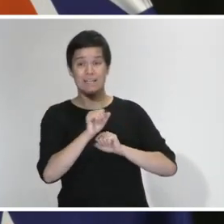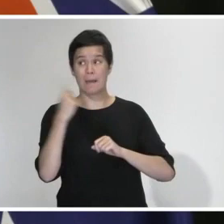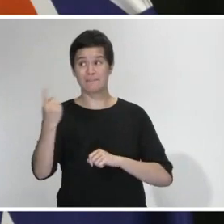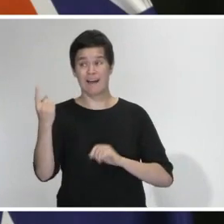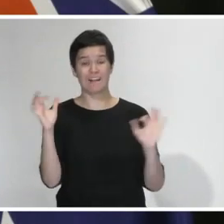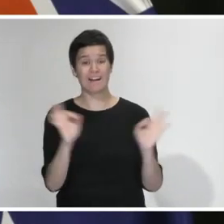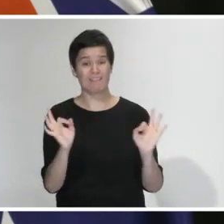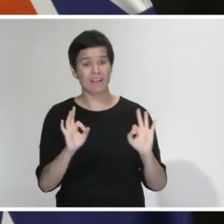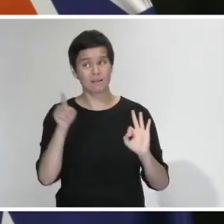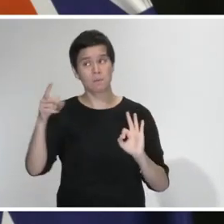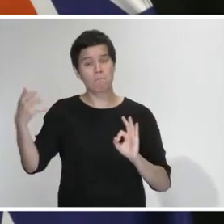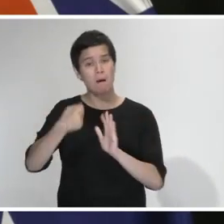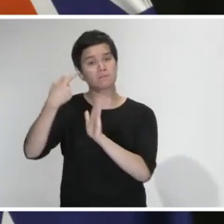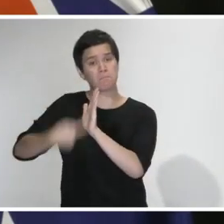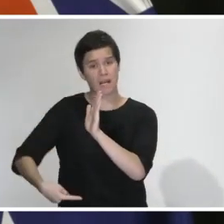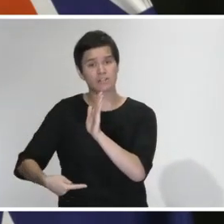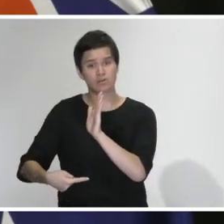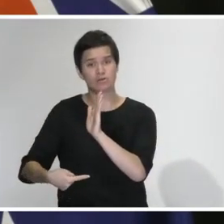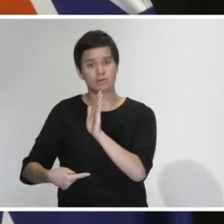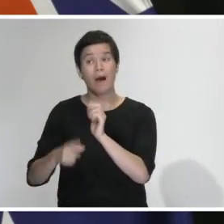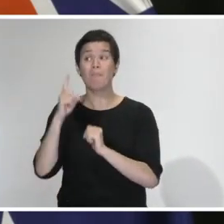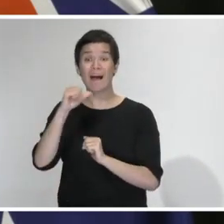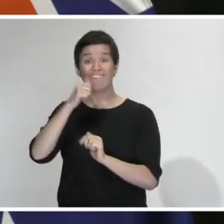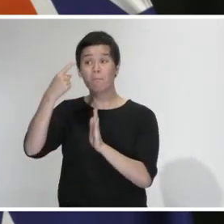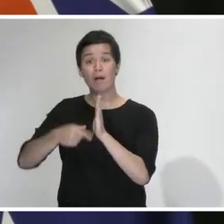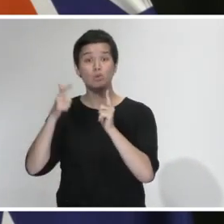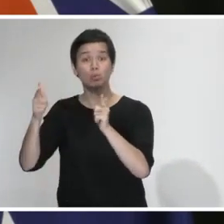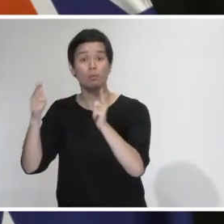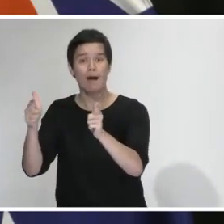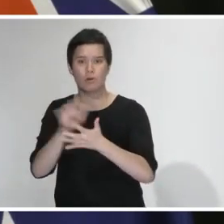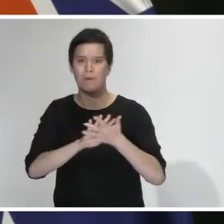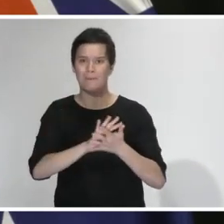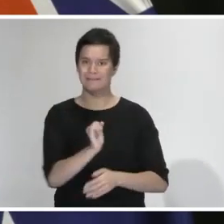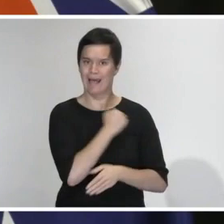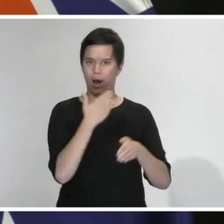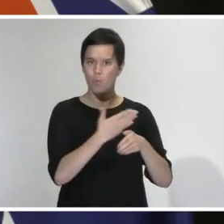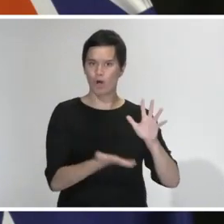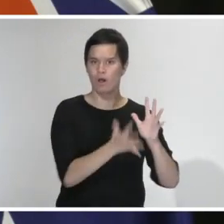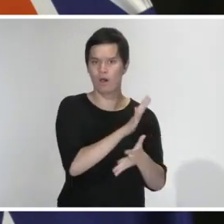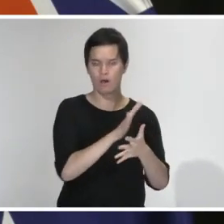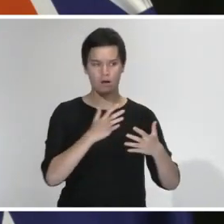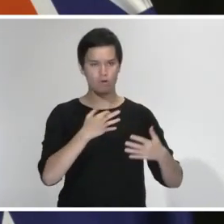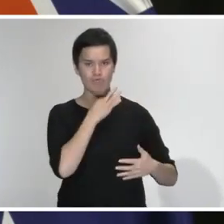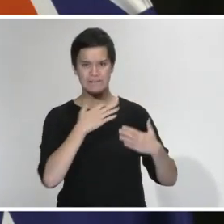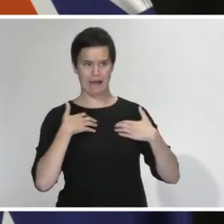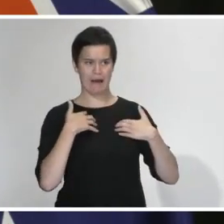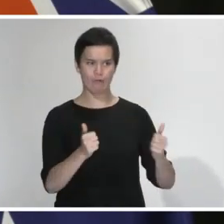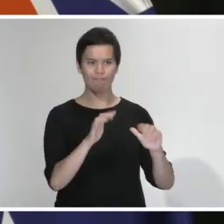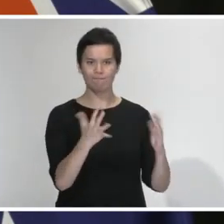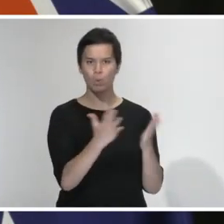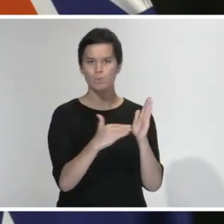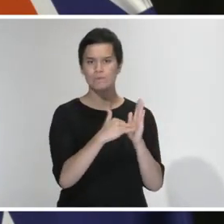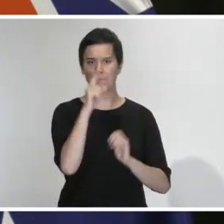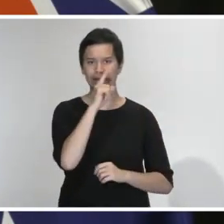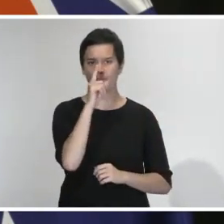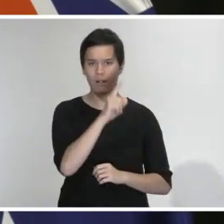He must pay the price. But the price cannot be in our response to COVID-19. I have a duty of care to New Zealand and it